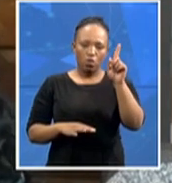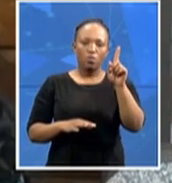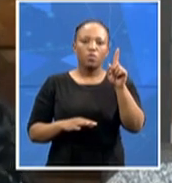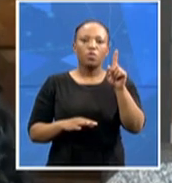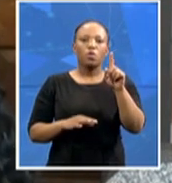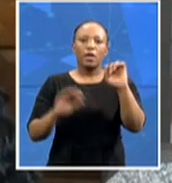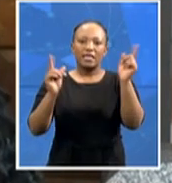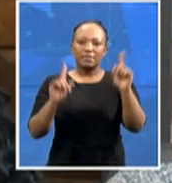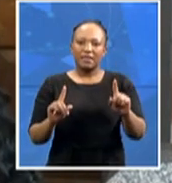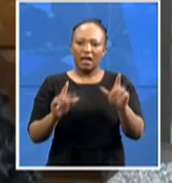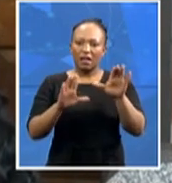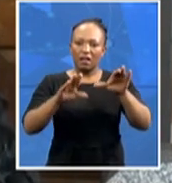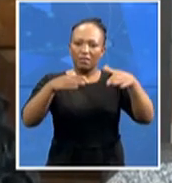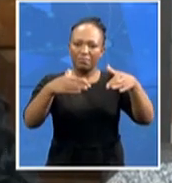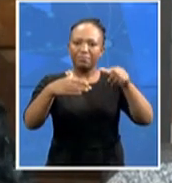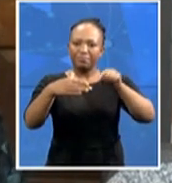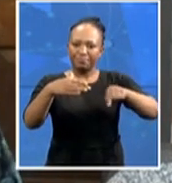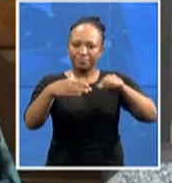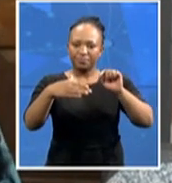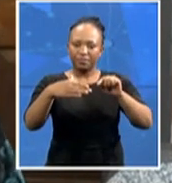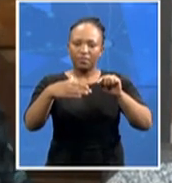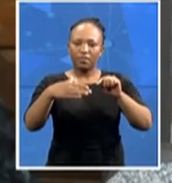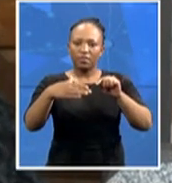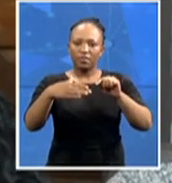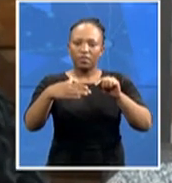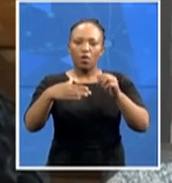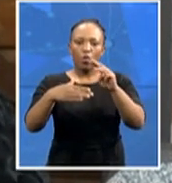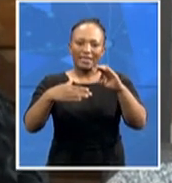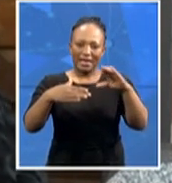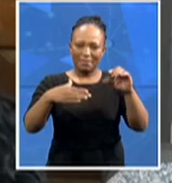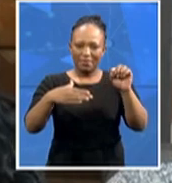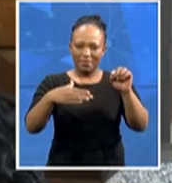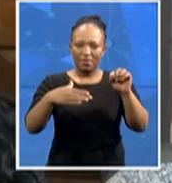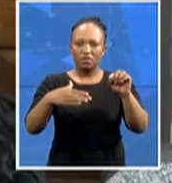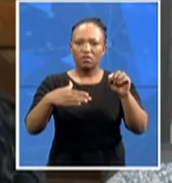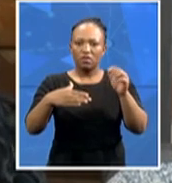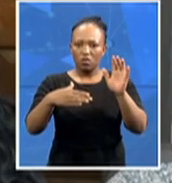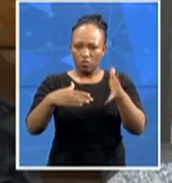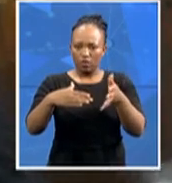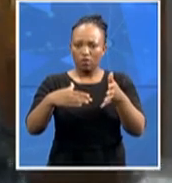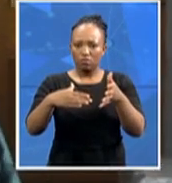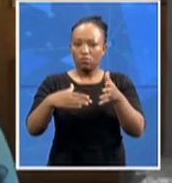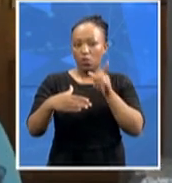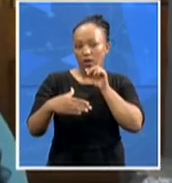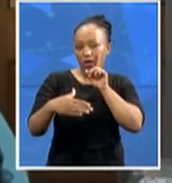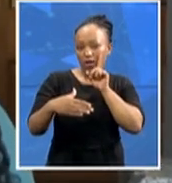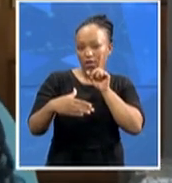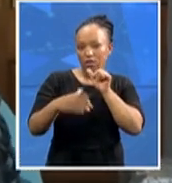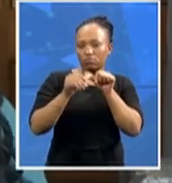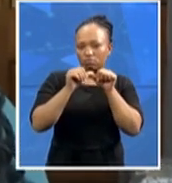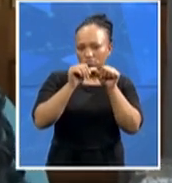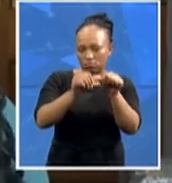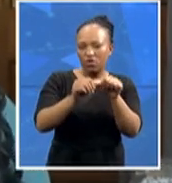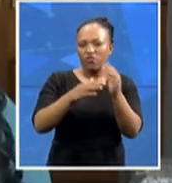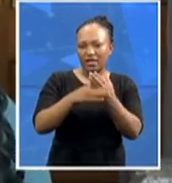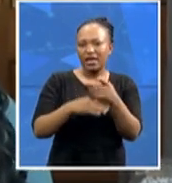wing here in the Western Cape. And we will be keeping track on this case because we also are tired